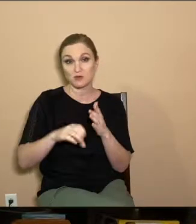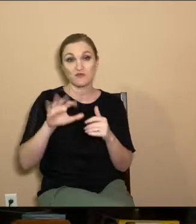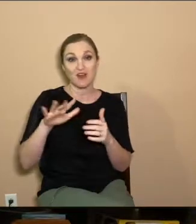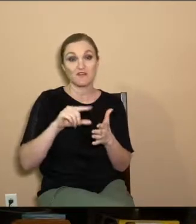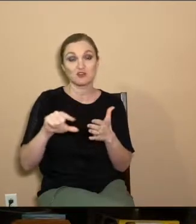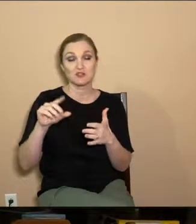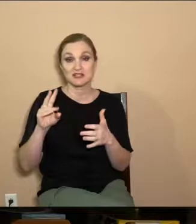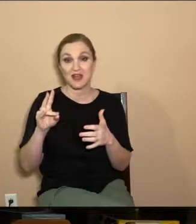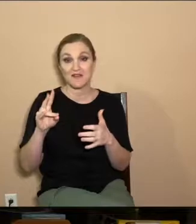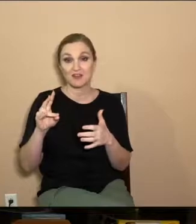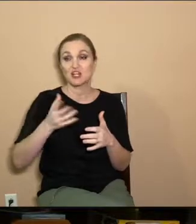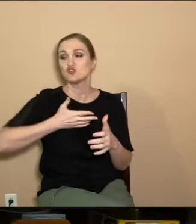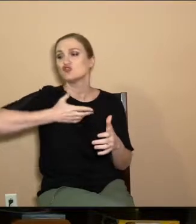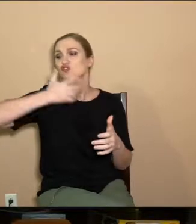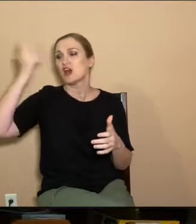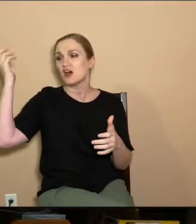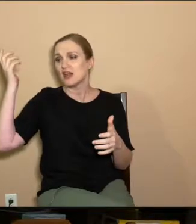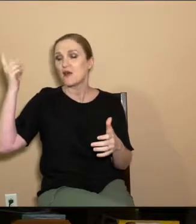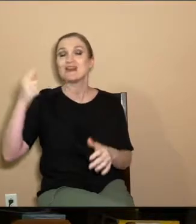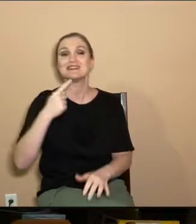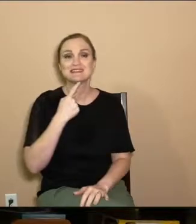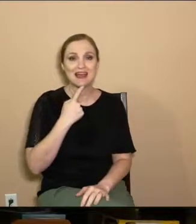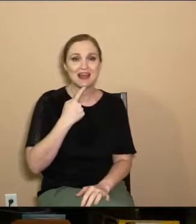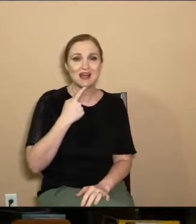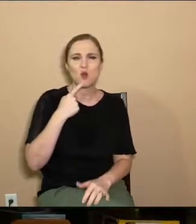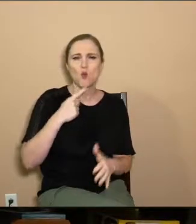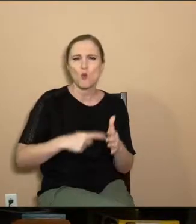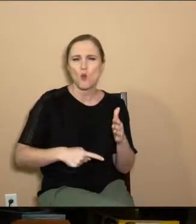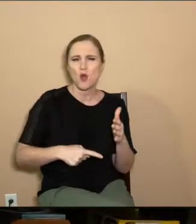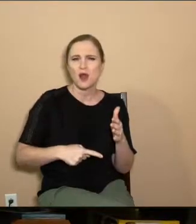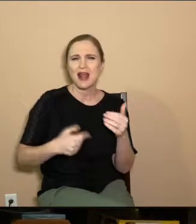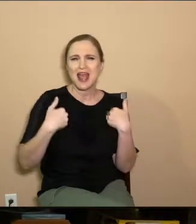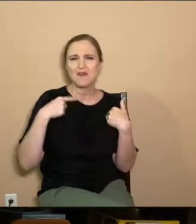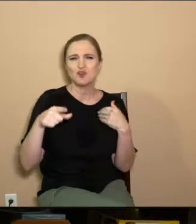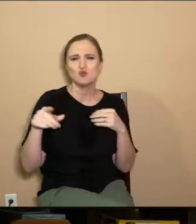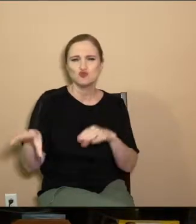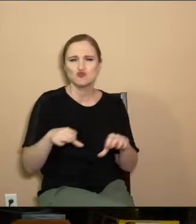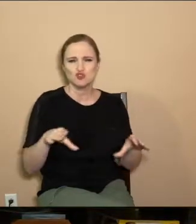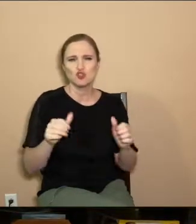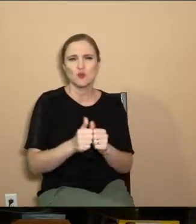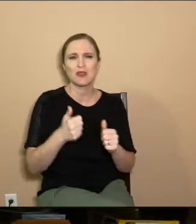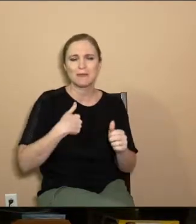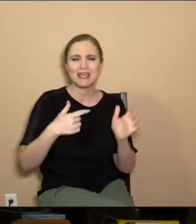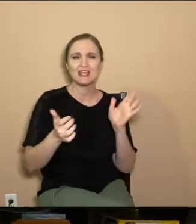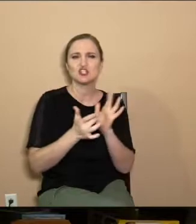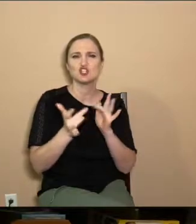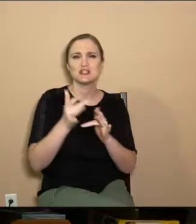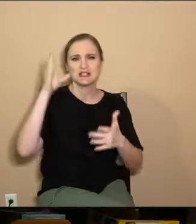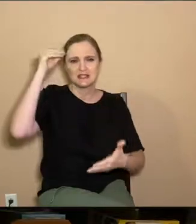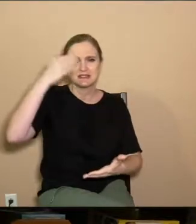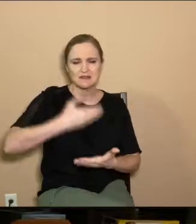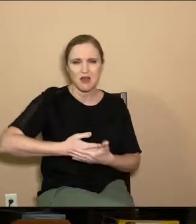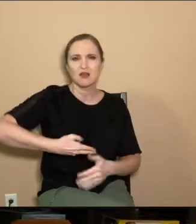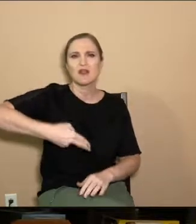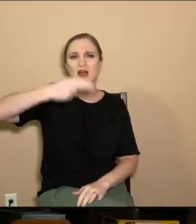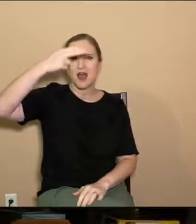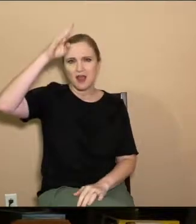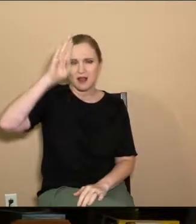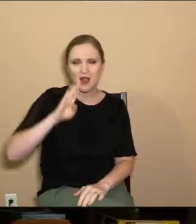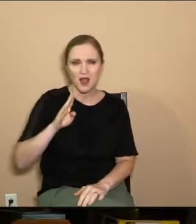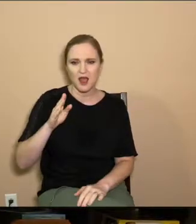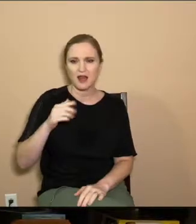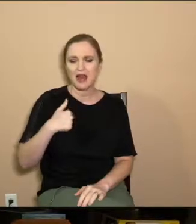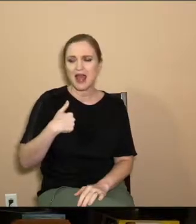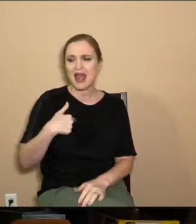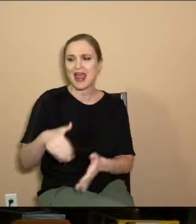seven, it says crying out with a loud voice. He said, what have you to do with me? Jesus, son of the most high God, I